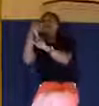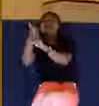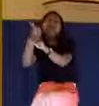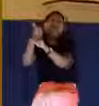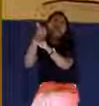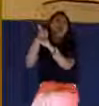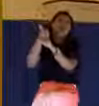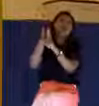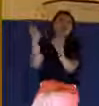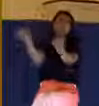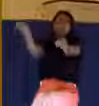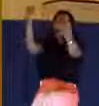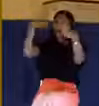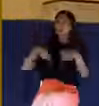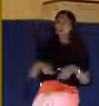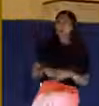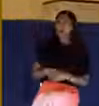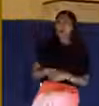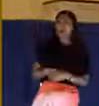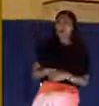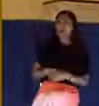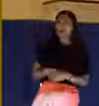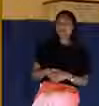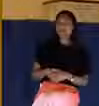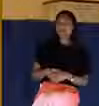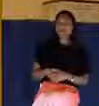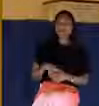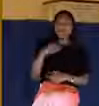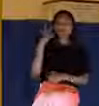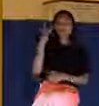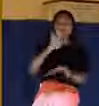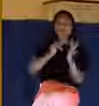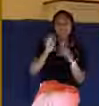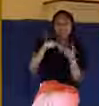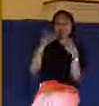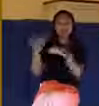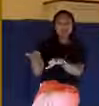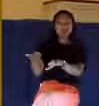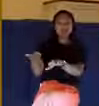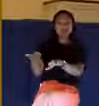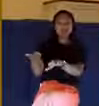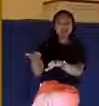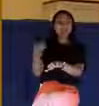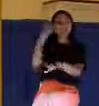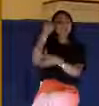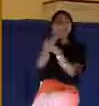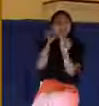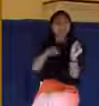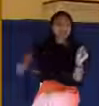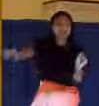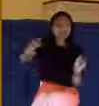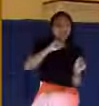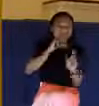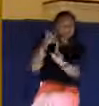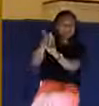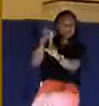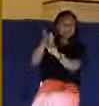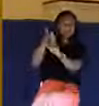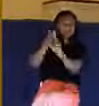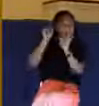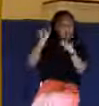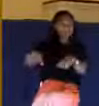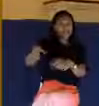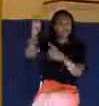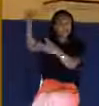Save yourself. Listen, the whole purpose of him dying there was to save you, not himself. He could have come down if he